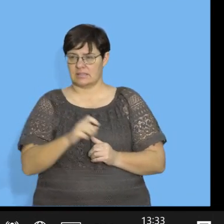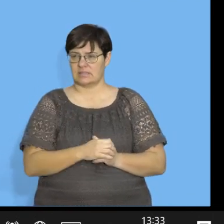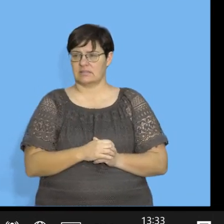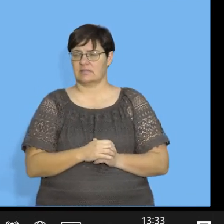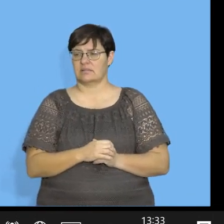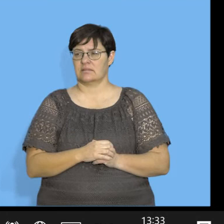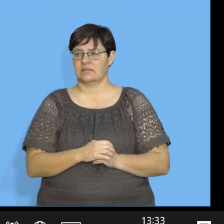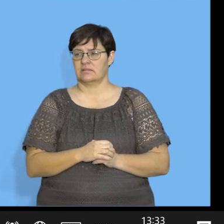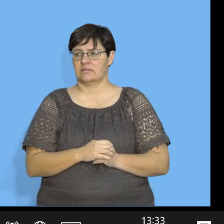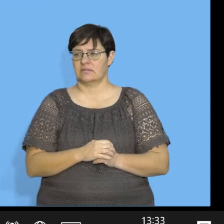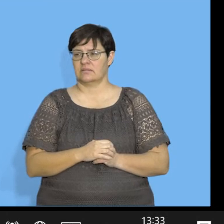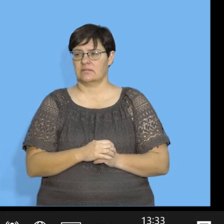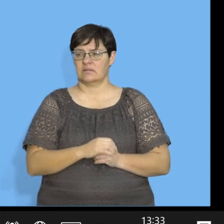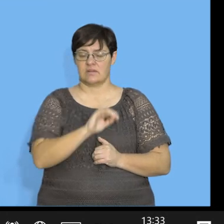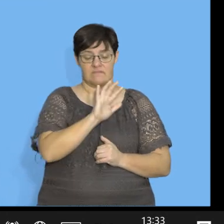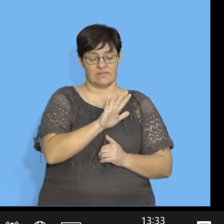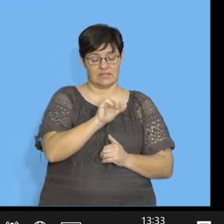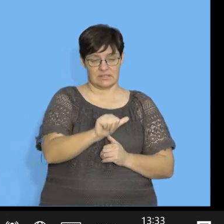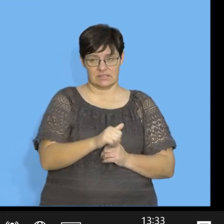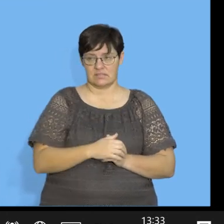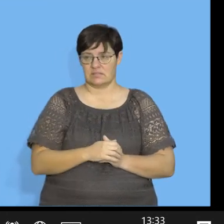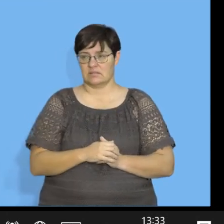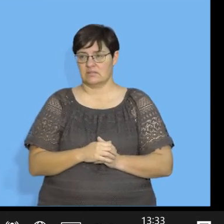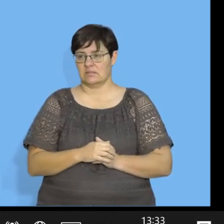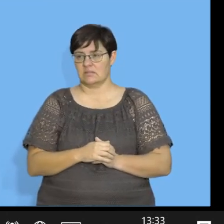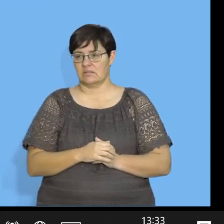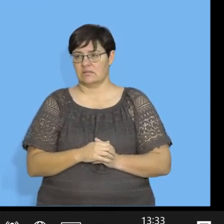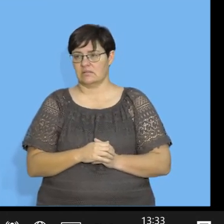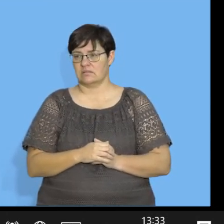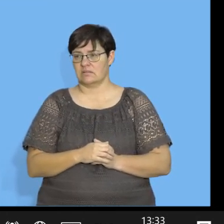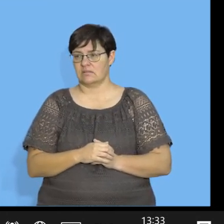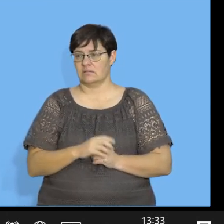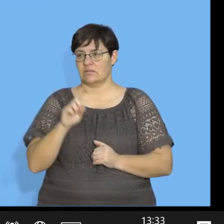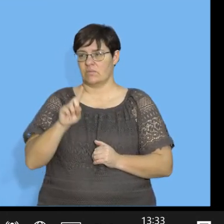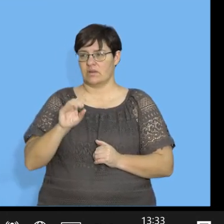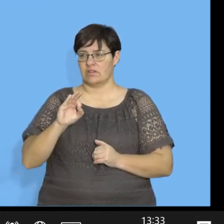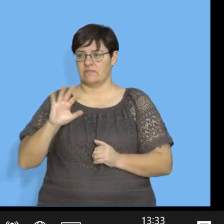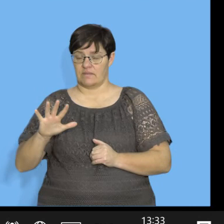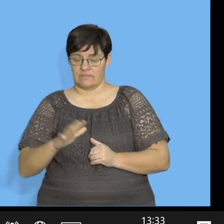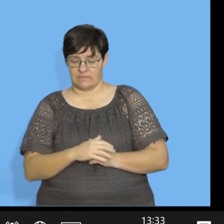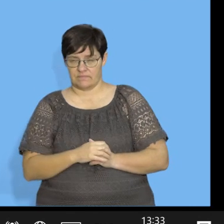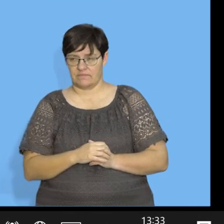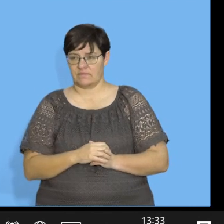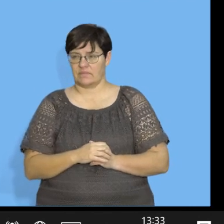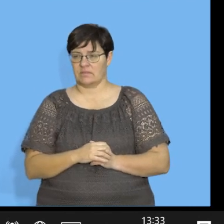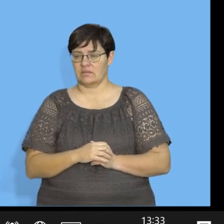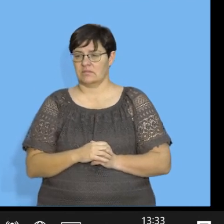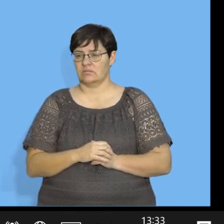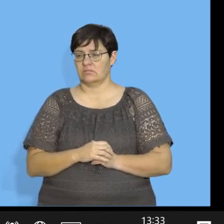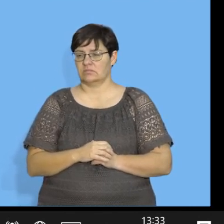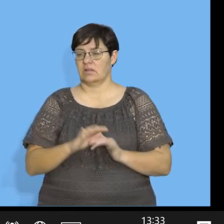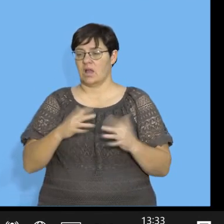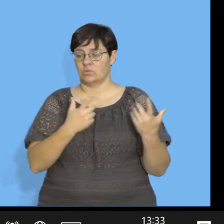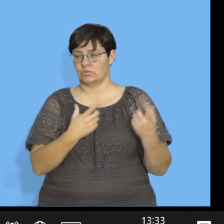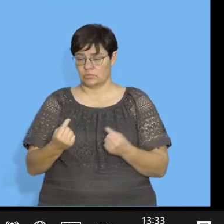which is x, okay? And we can see that 56, 135, okay?